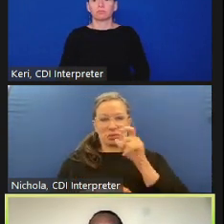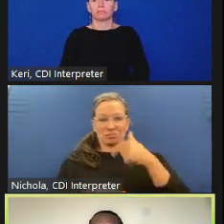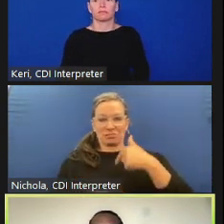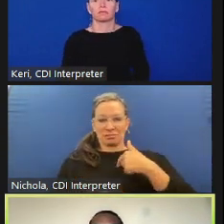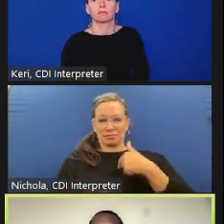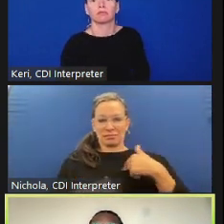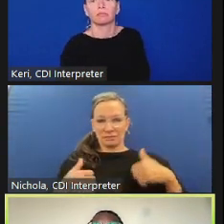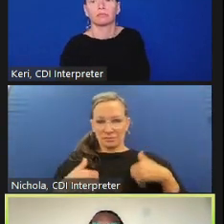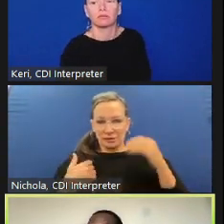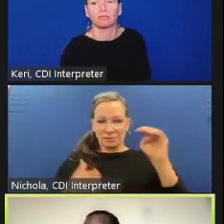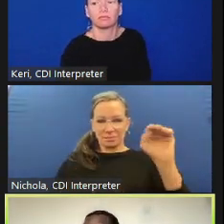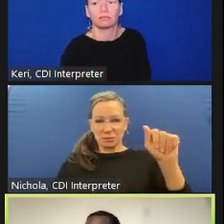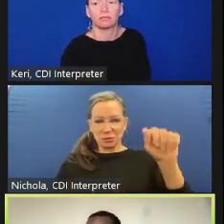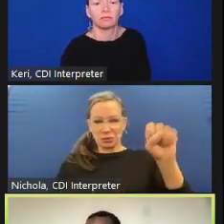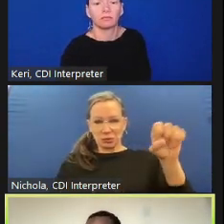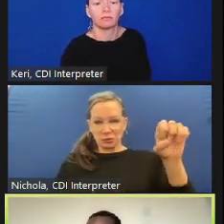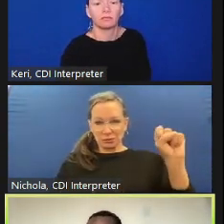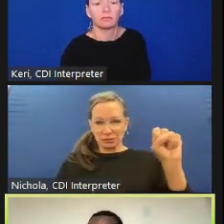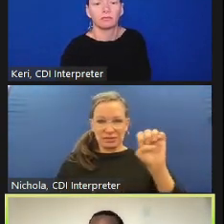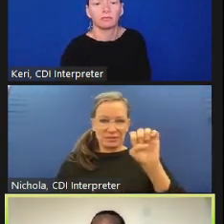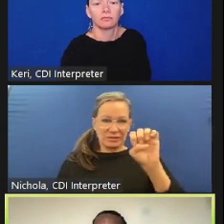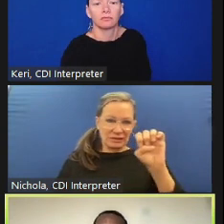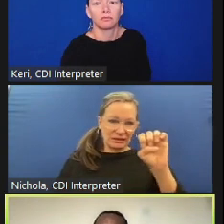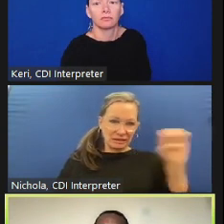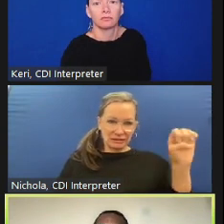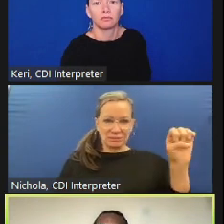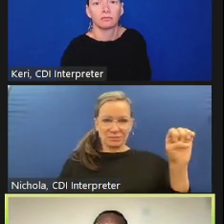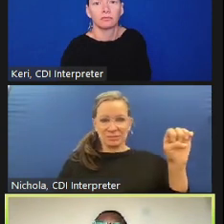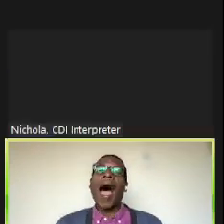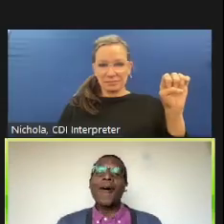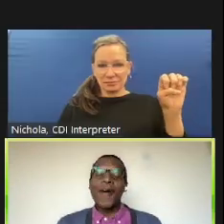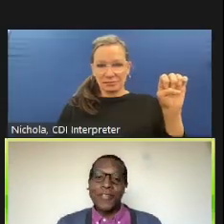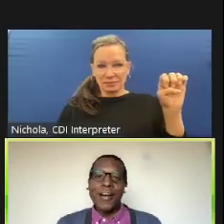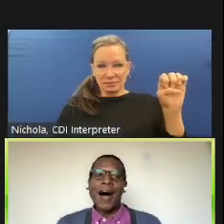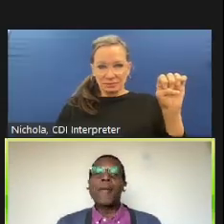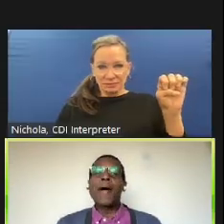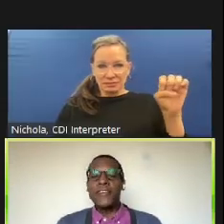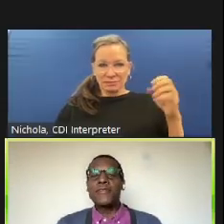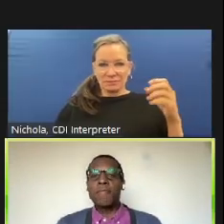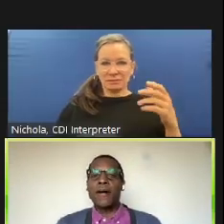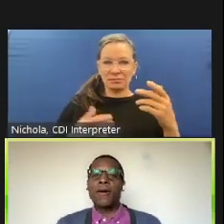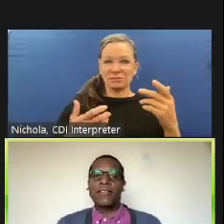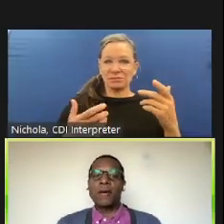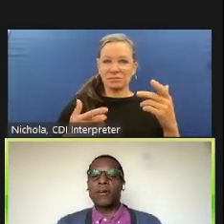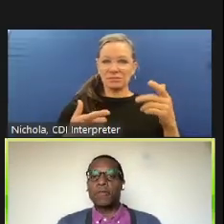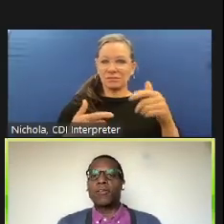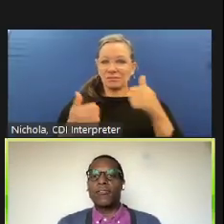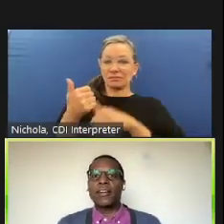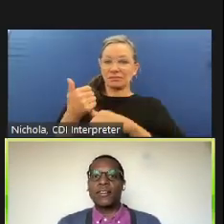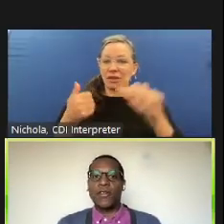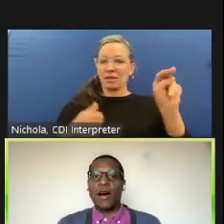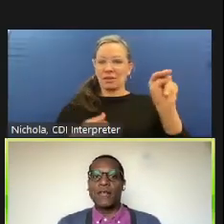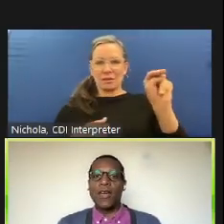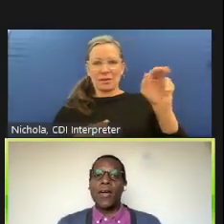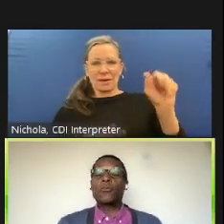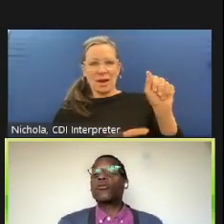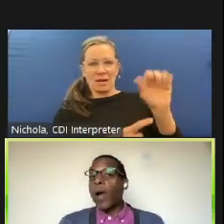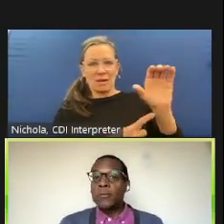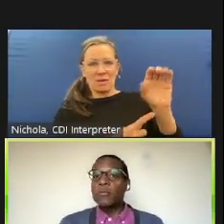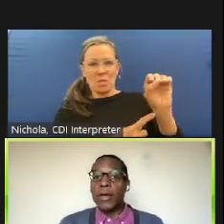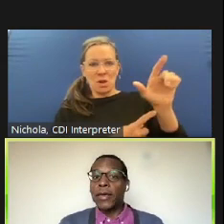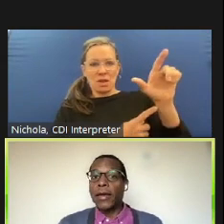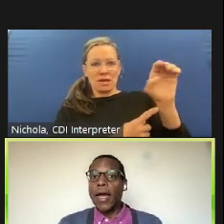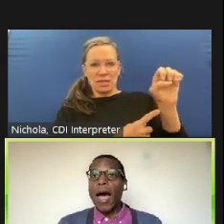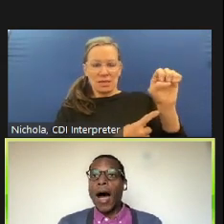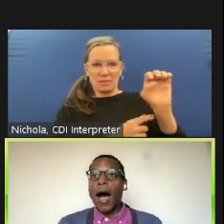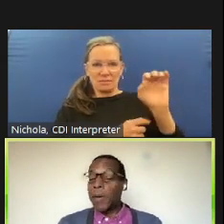nacole and independently but i'm not an expert on california law however this bill assembly bill 1185 was